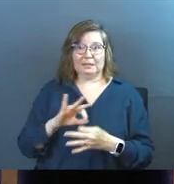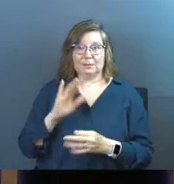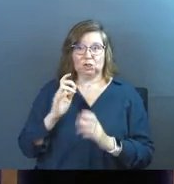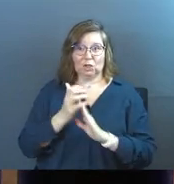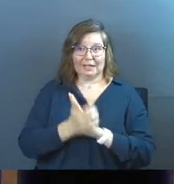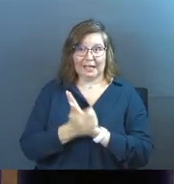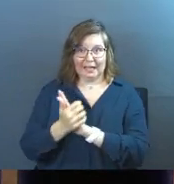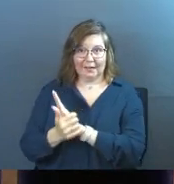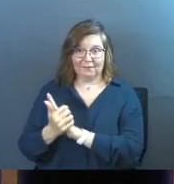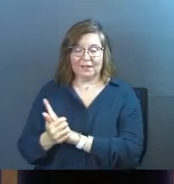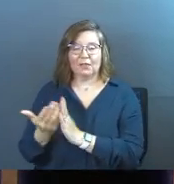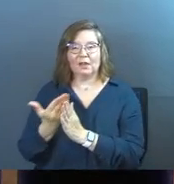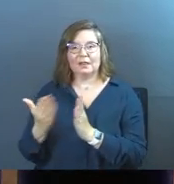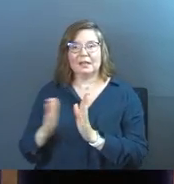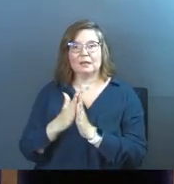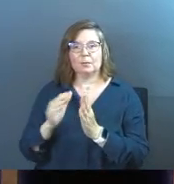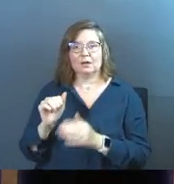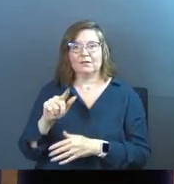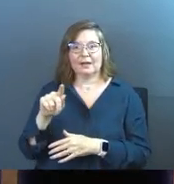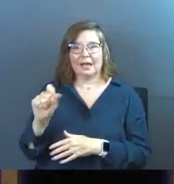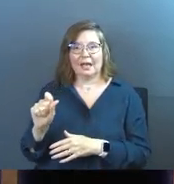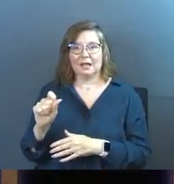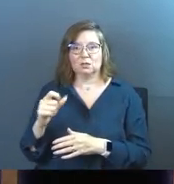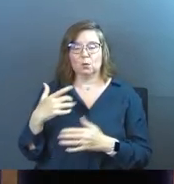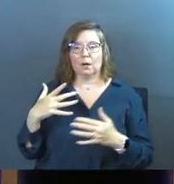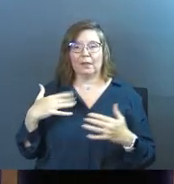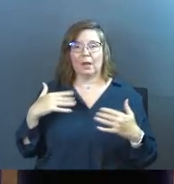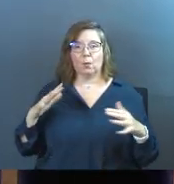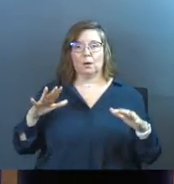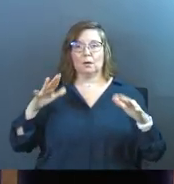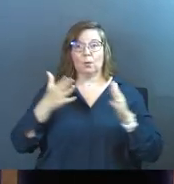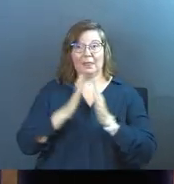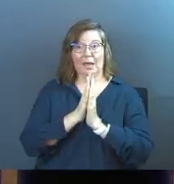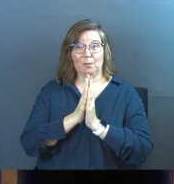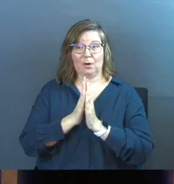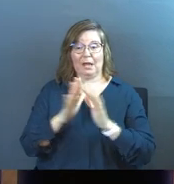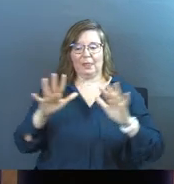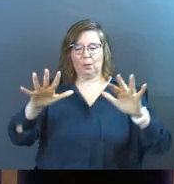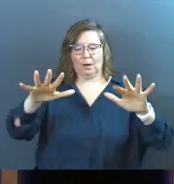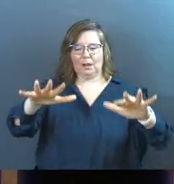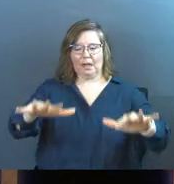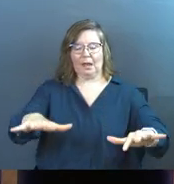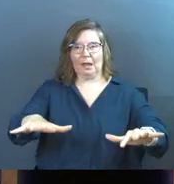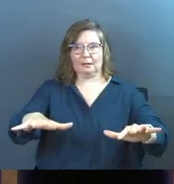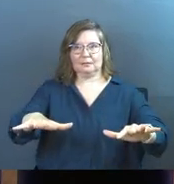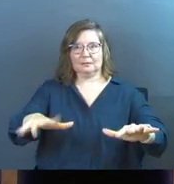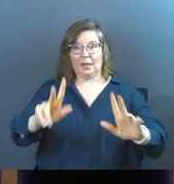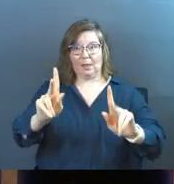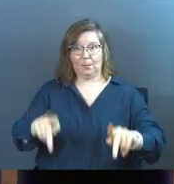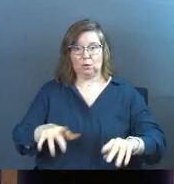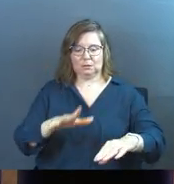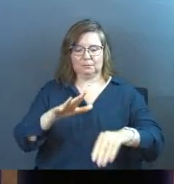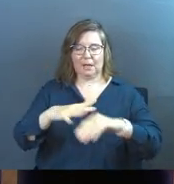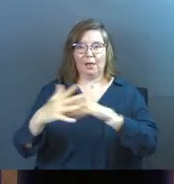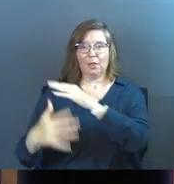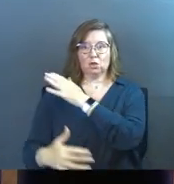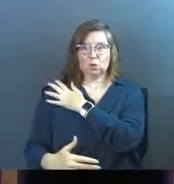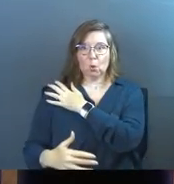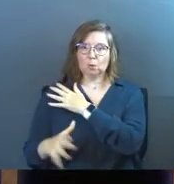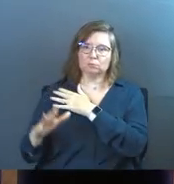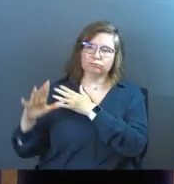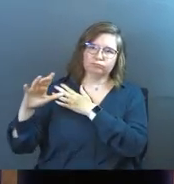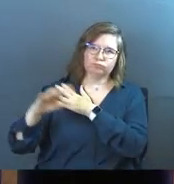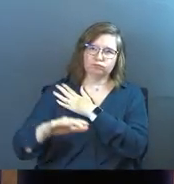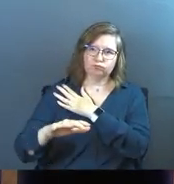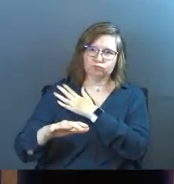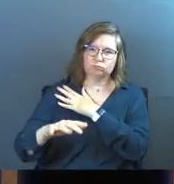spiritual gifts. And there's this thing in the book of Acts where they would lay hands on somebody, which is not violence, by the way. It's just, they would put their hands on their shoulders or